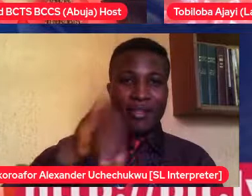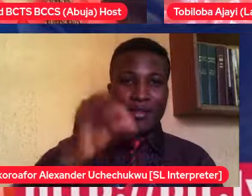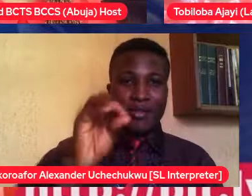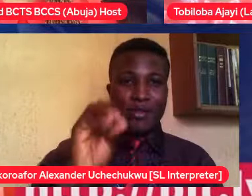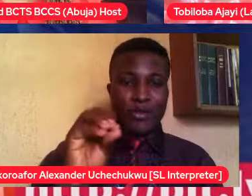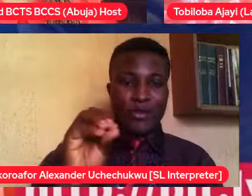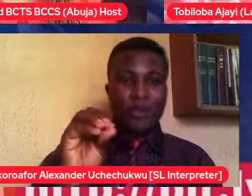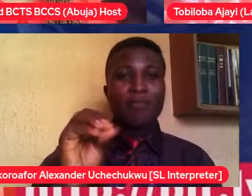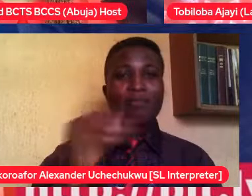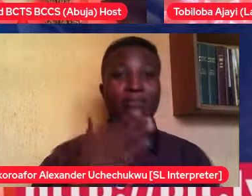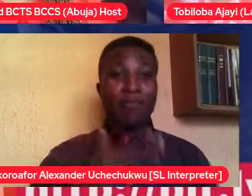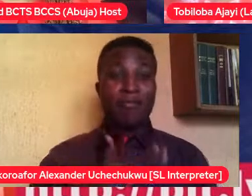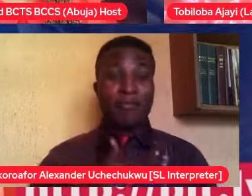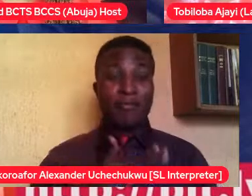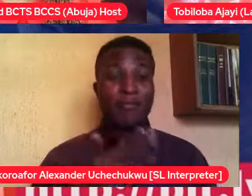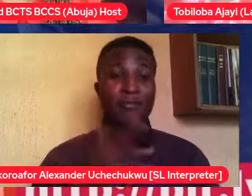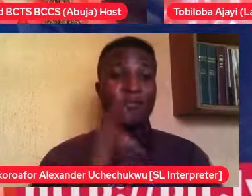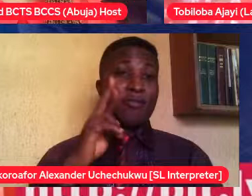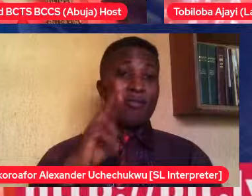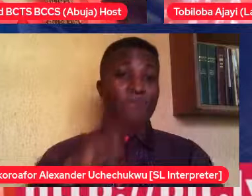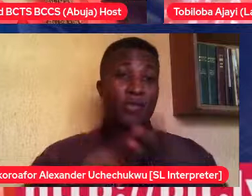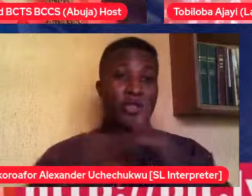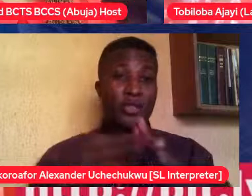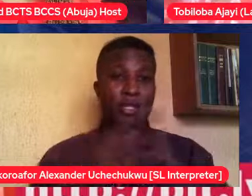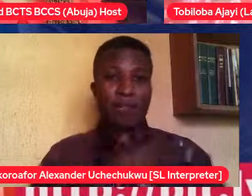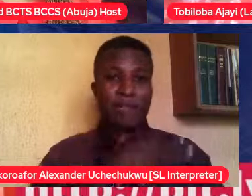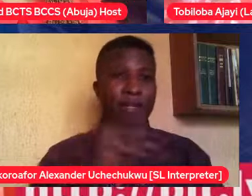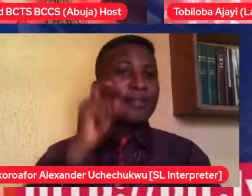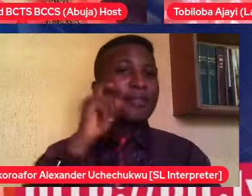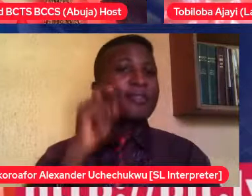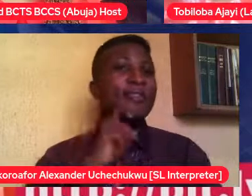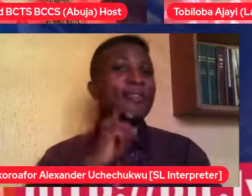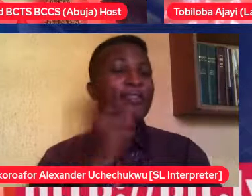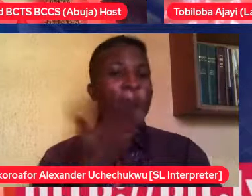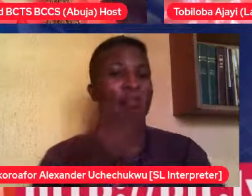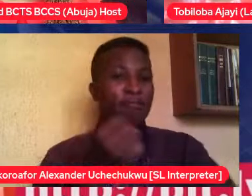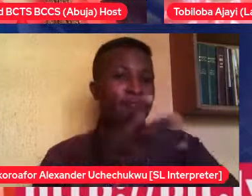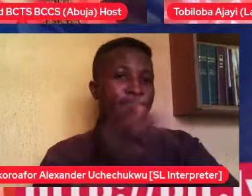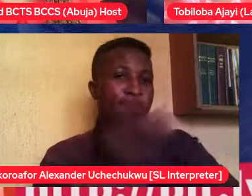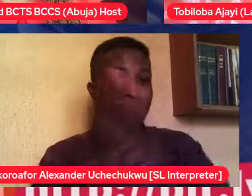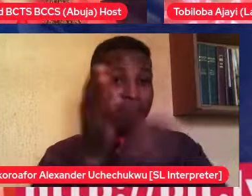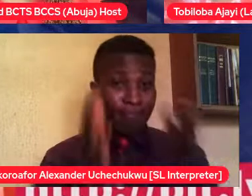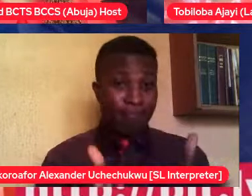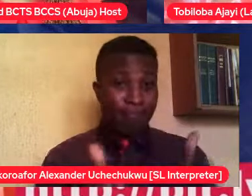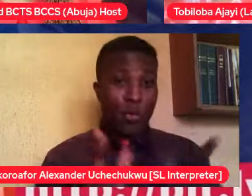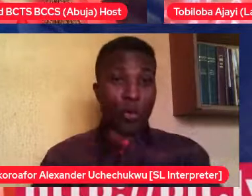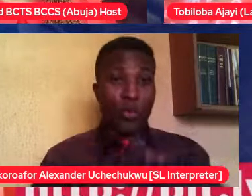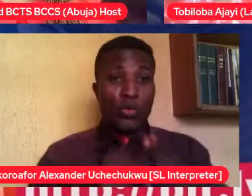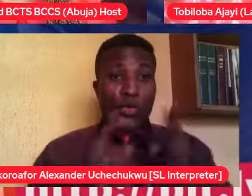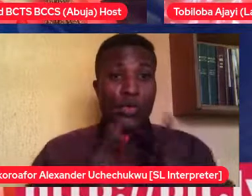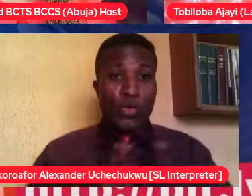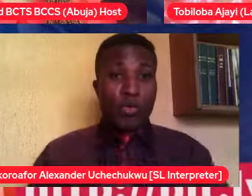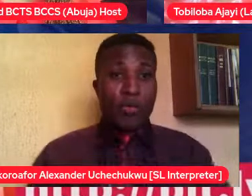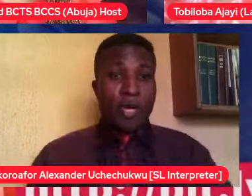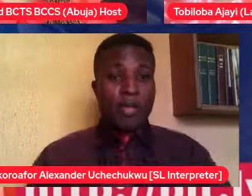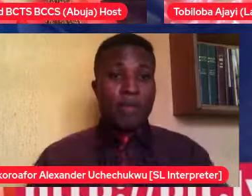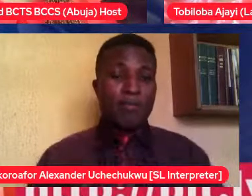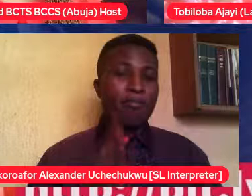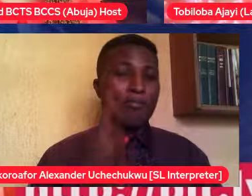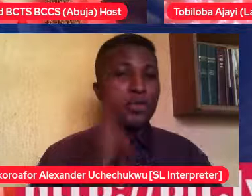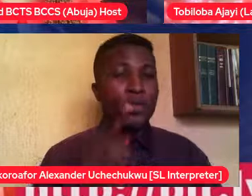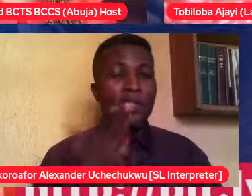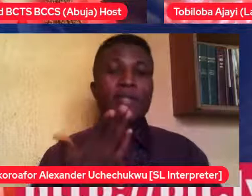coach. Um, I'm also a human resource consultant. I have, um, a book I'm working on